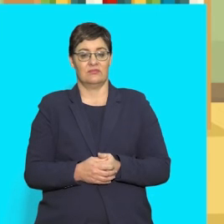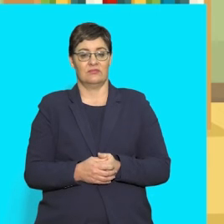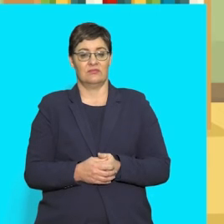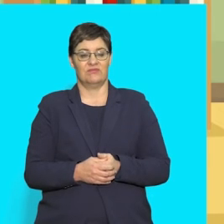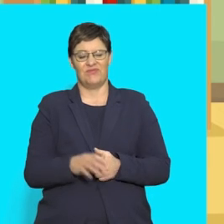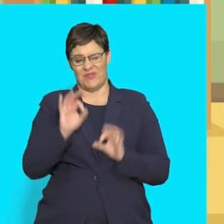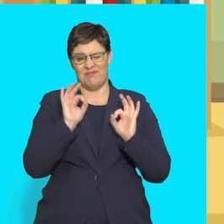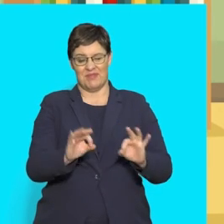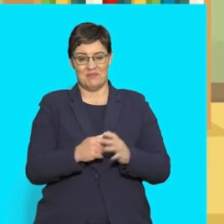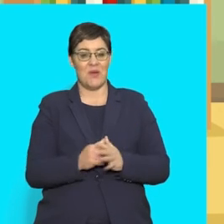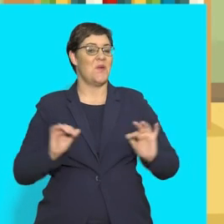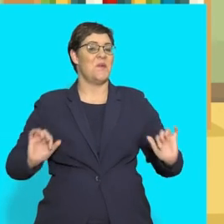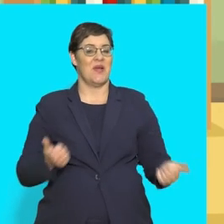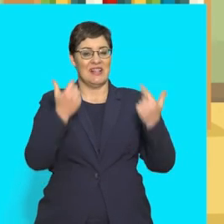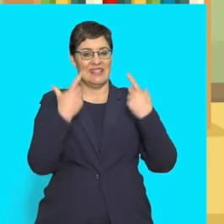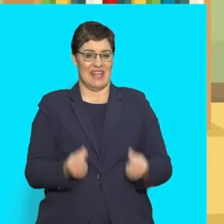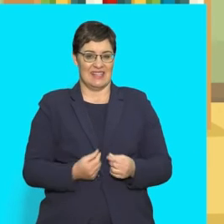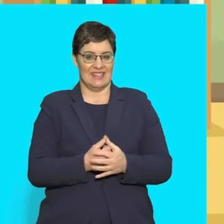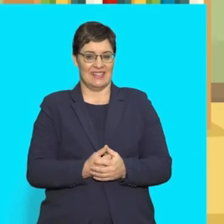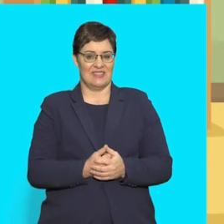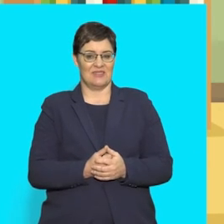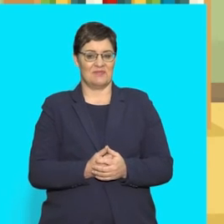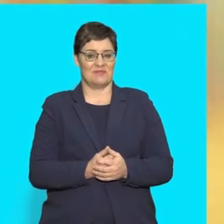you've got it well done